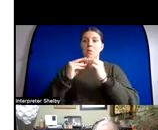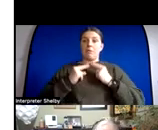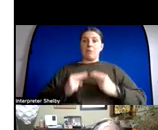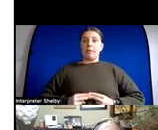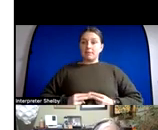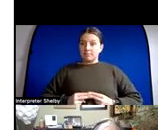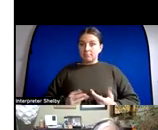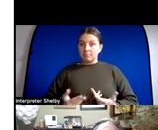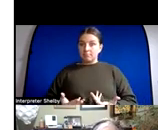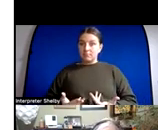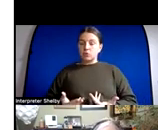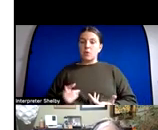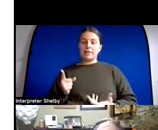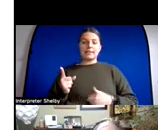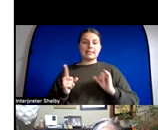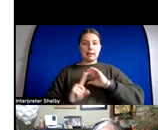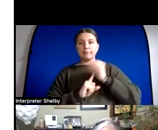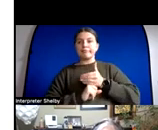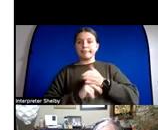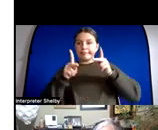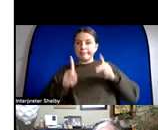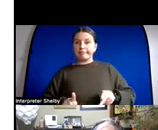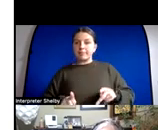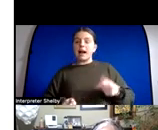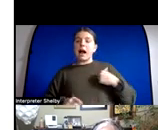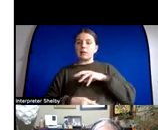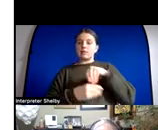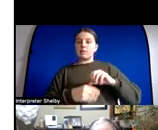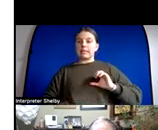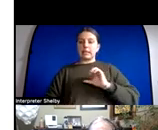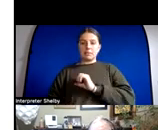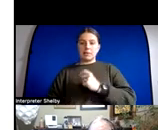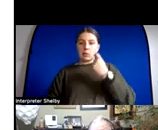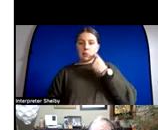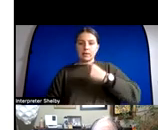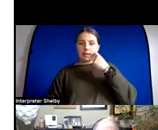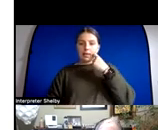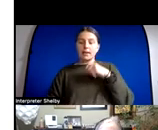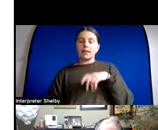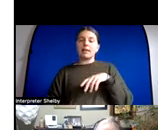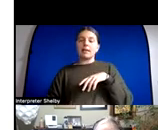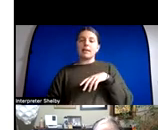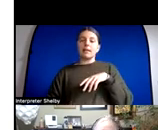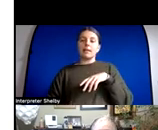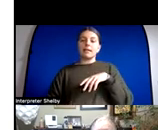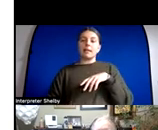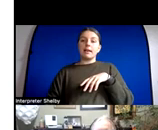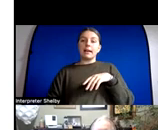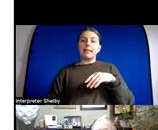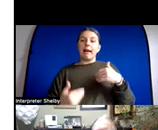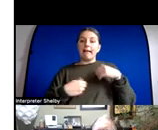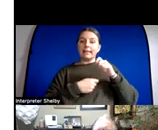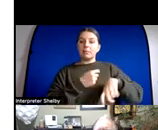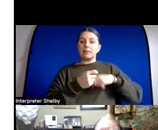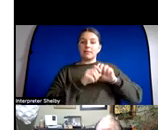people i was on a committee not too long ago an ieee committee where there was a certain number of